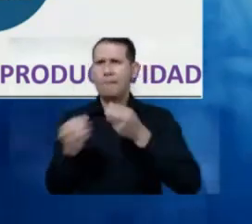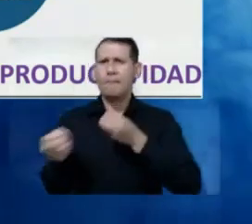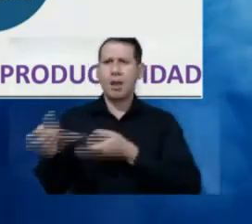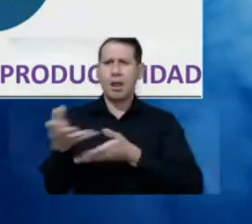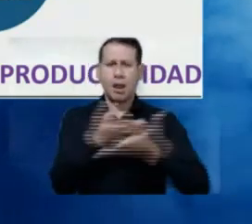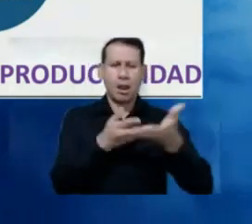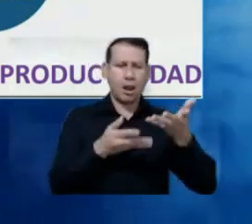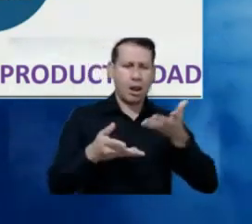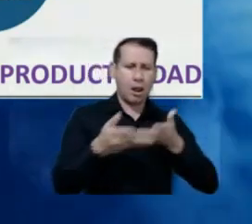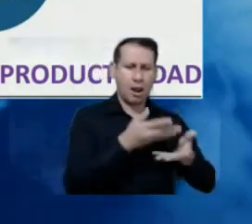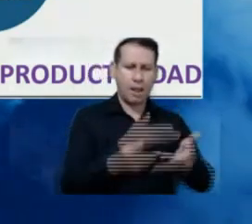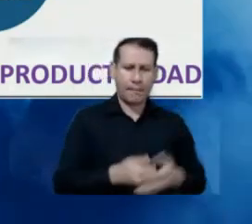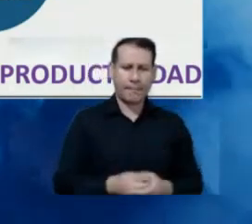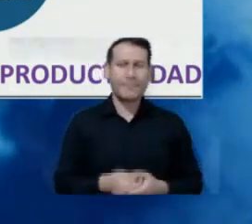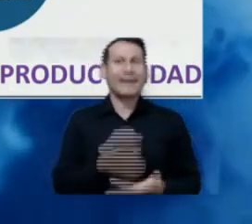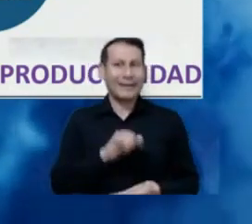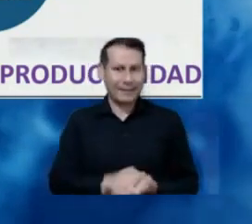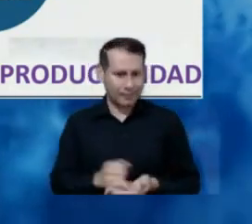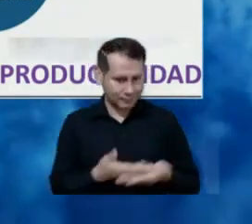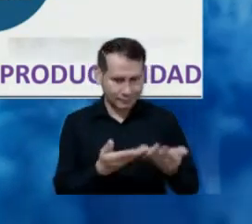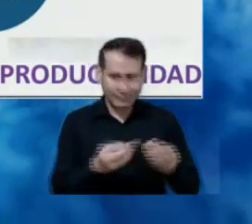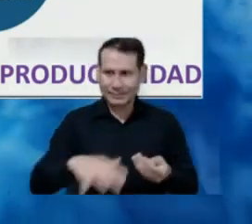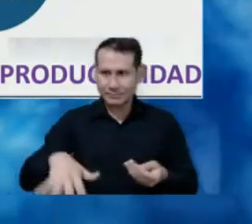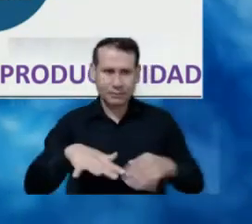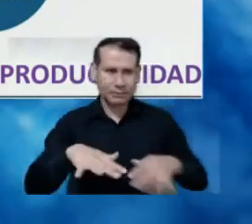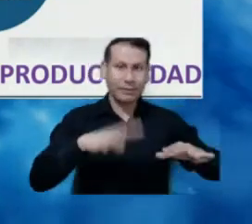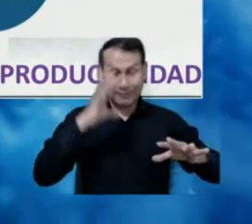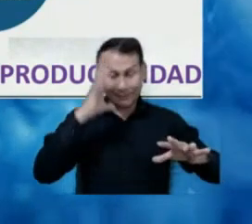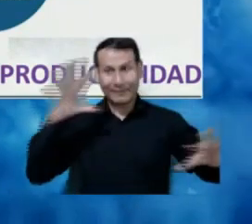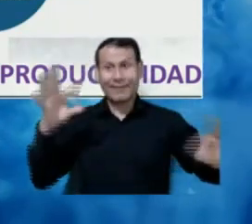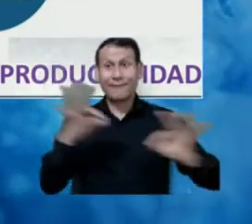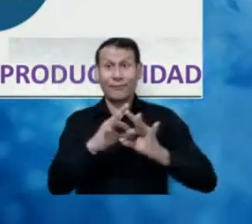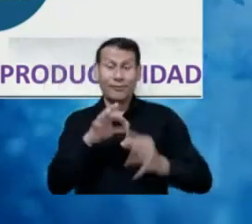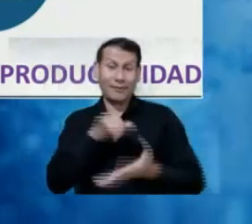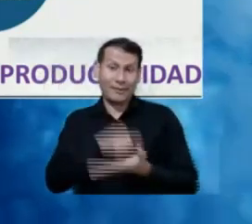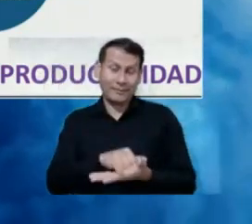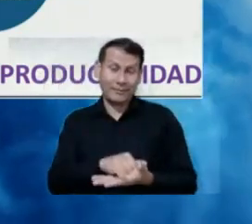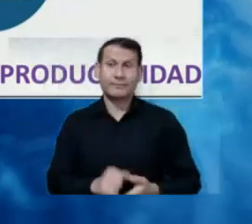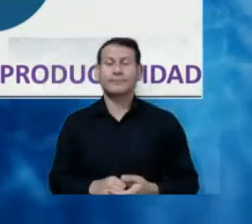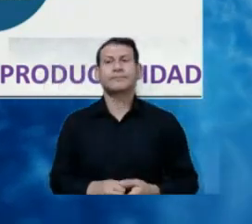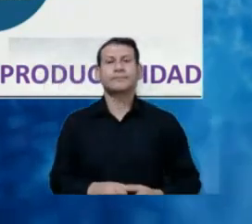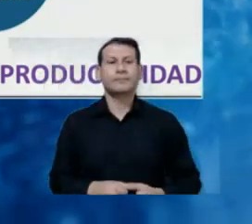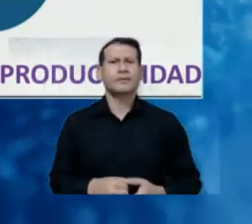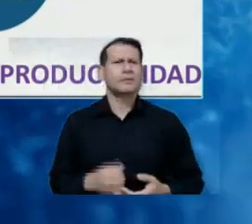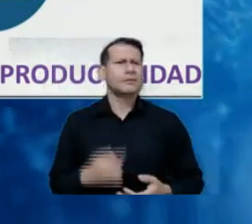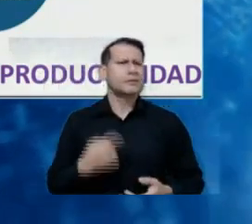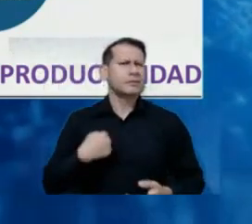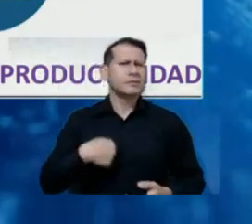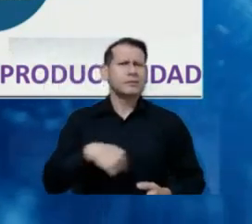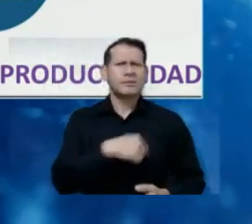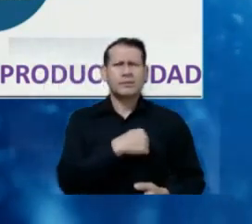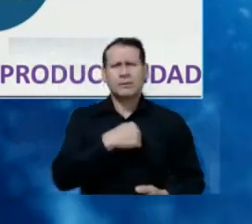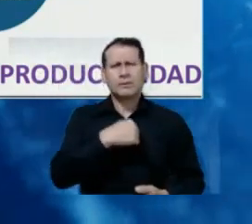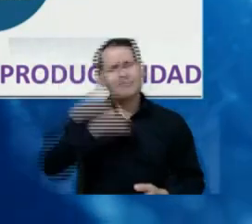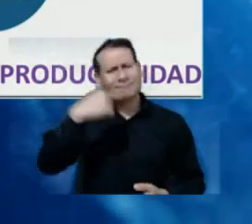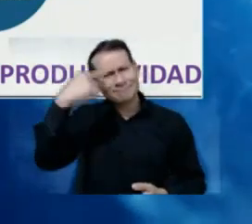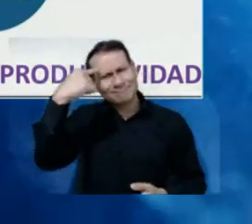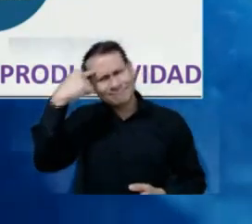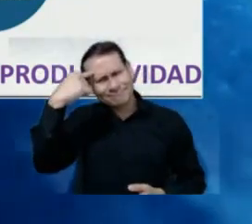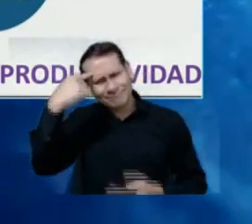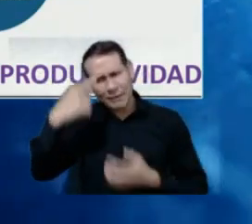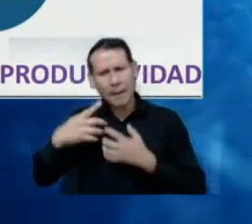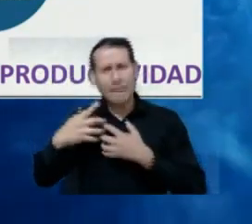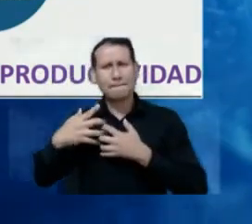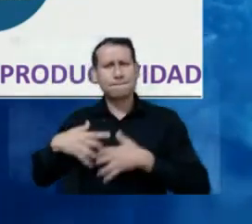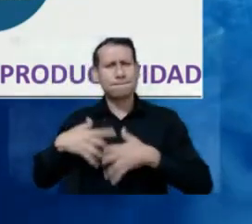we want that type of approach. industrial competitiveness. We have a serious challenge in productivity,